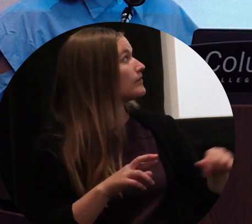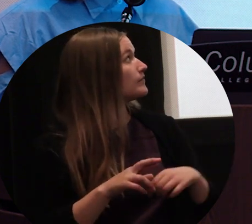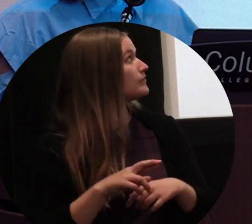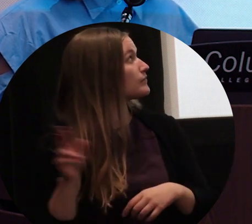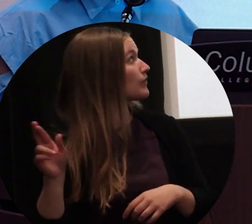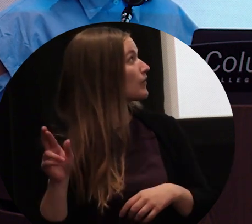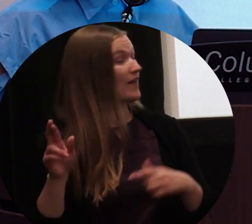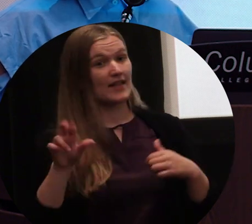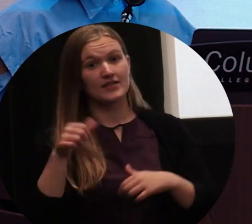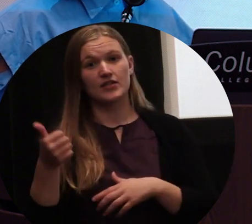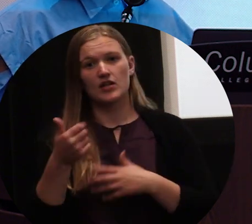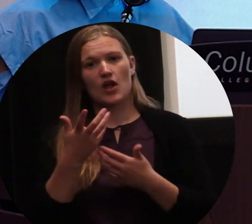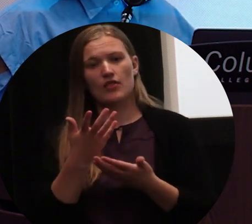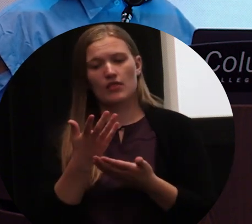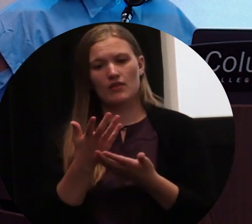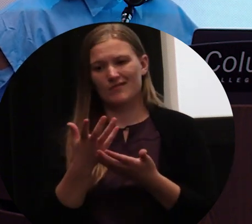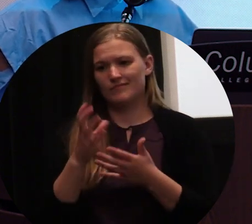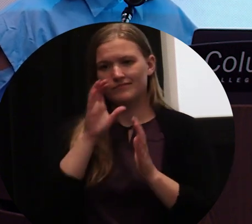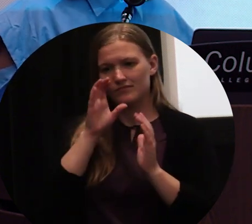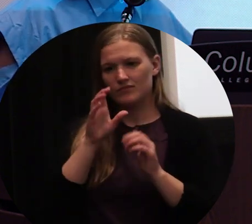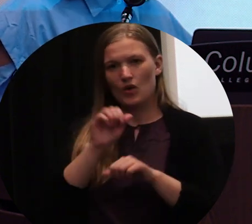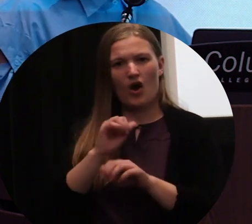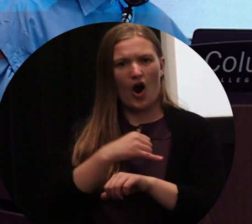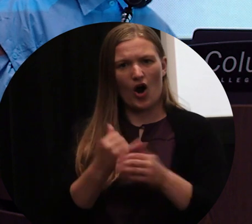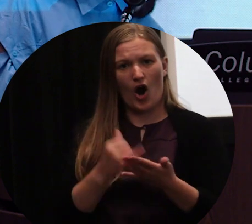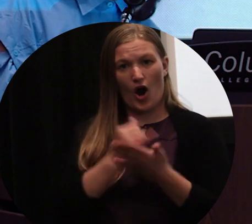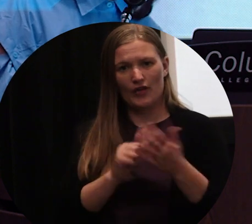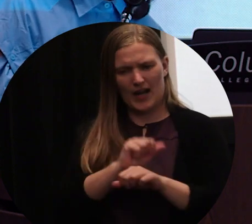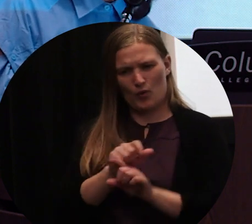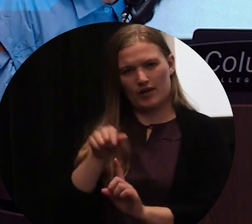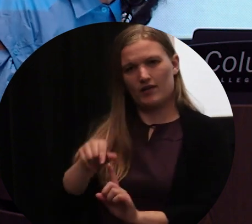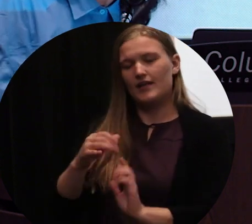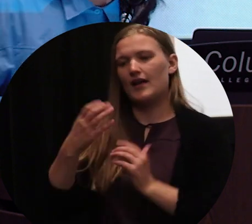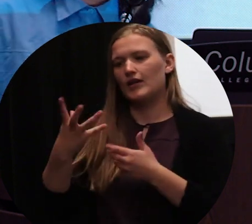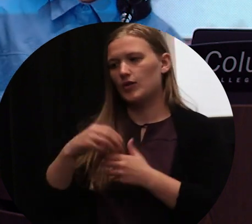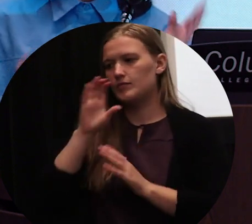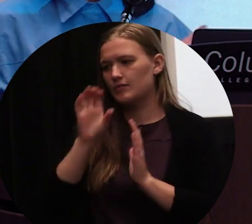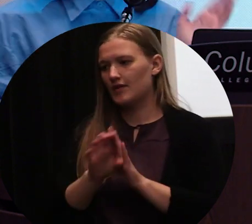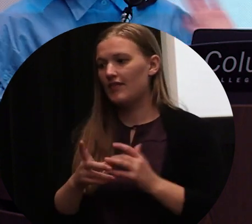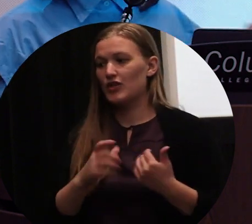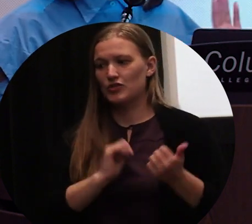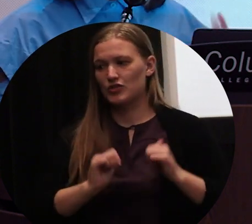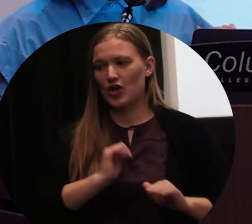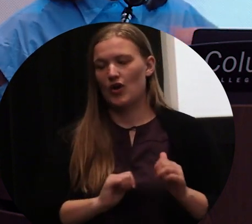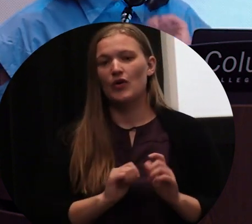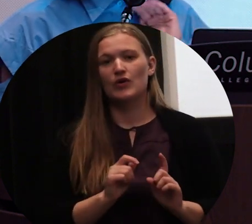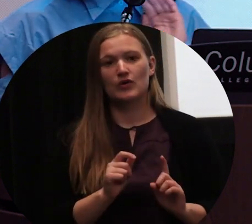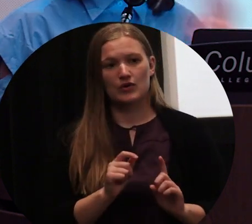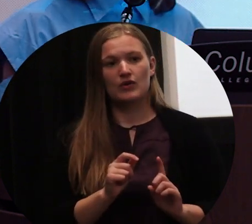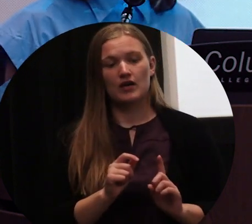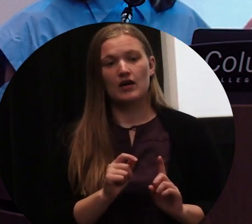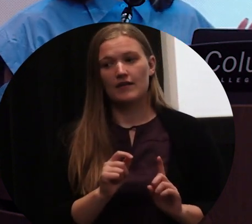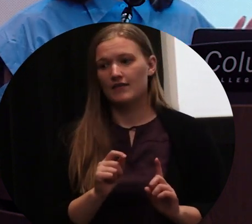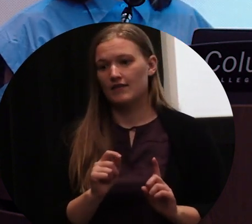that incorporates some photographs. The other part of the show that I'm talking a lot about in conjunction to my grandfather on my